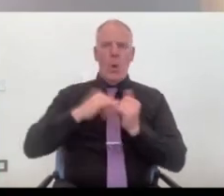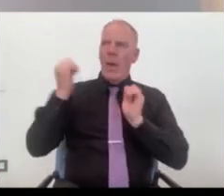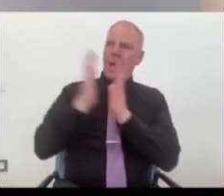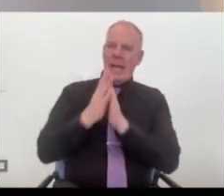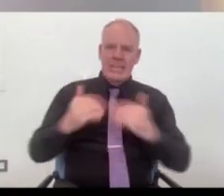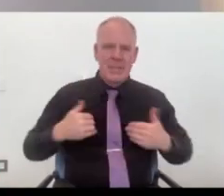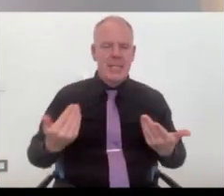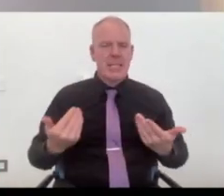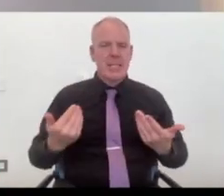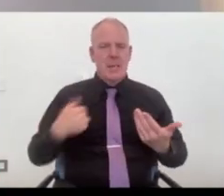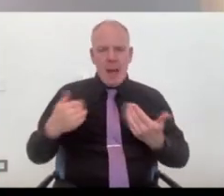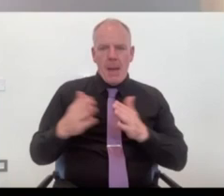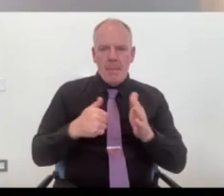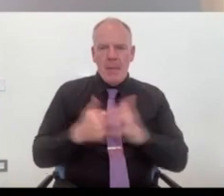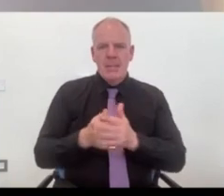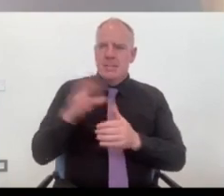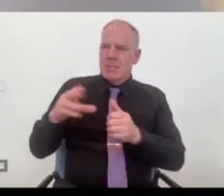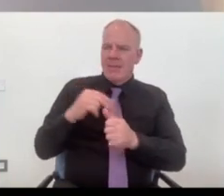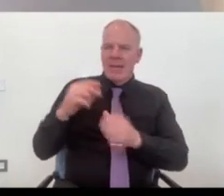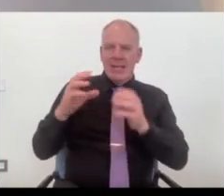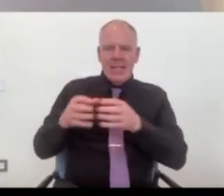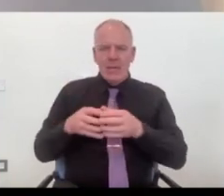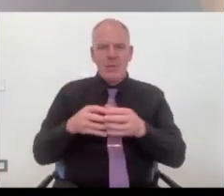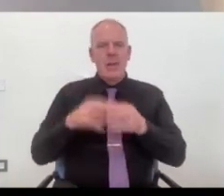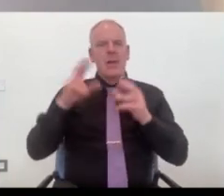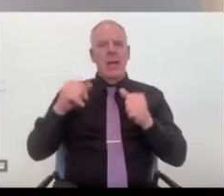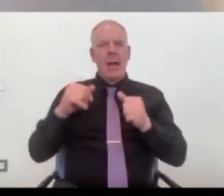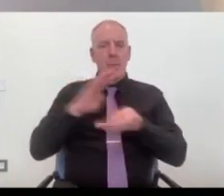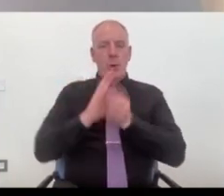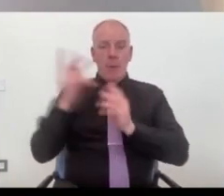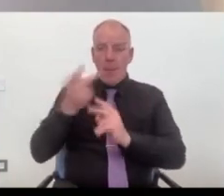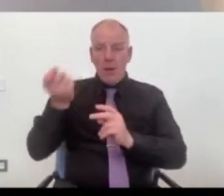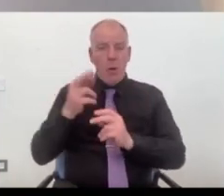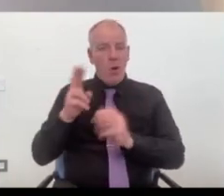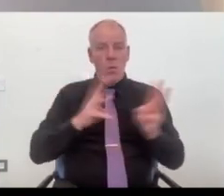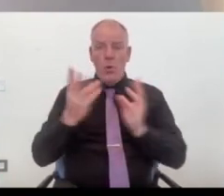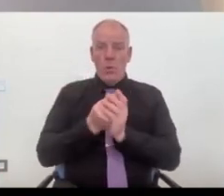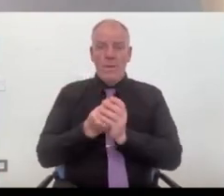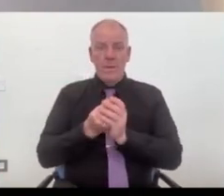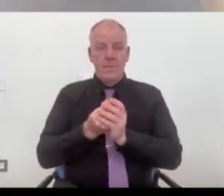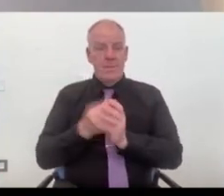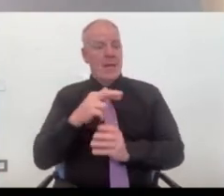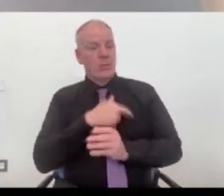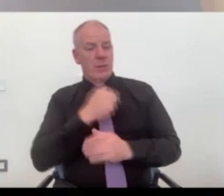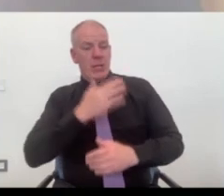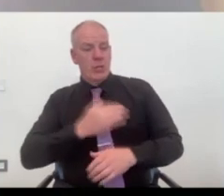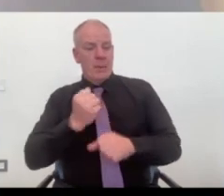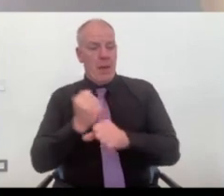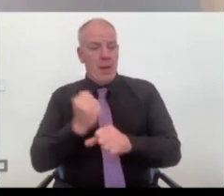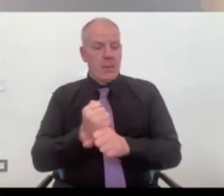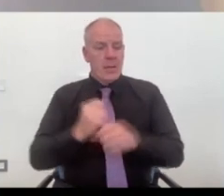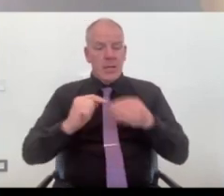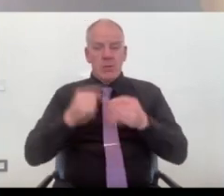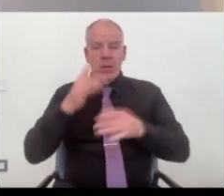across the border in specific categories that they could eventually partner with or work with. And I think it's very much just trying to make that all